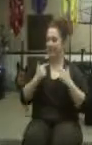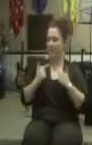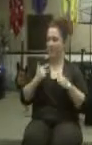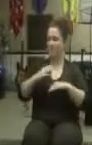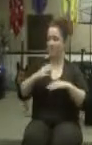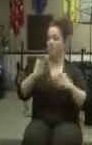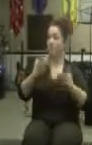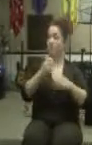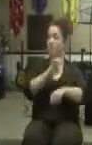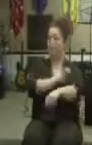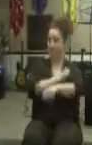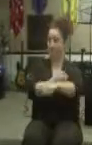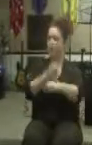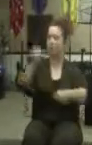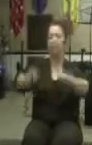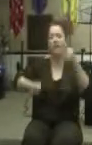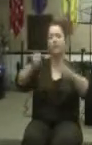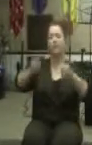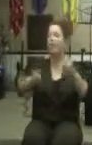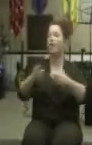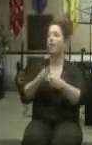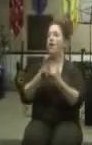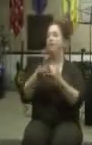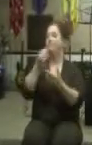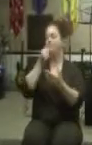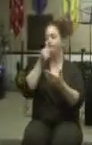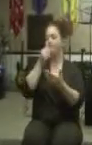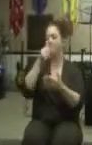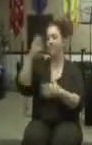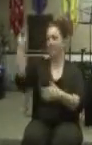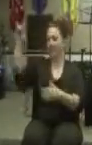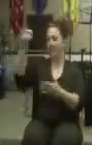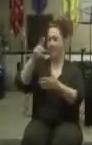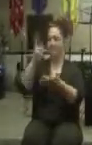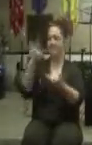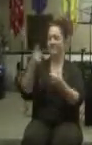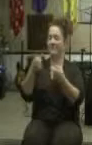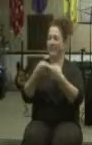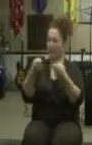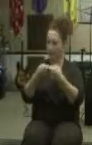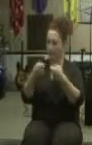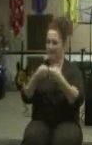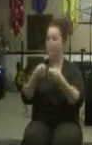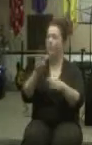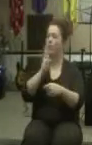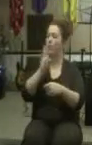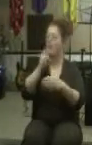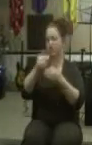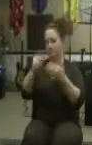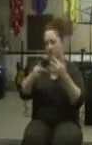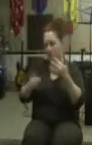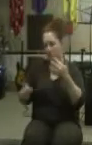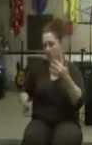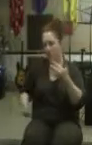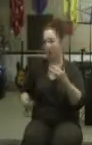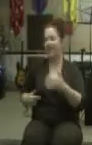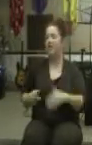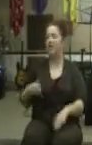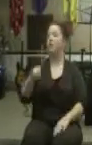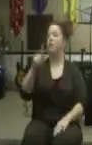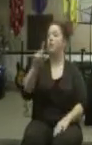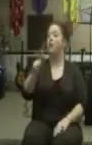you to live on energy, that's driving your car, the food you eat, the light, the phone, the water, all that. It's